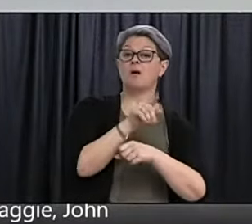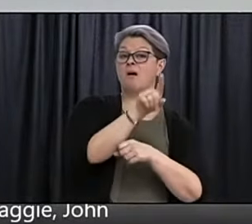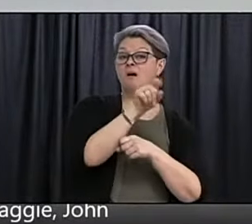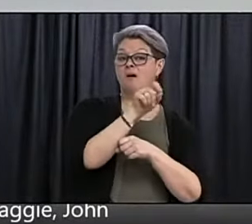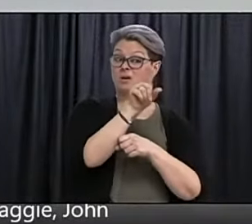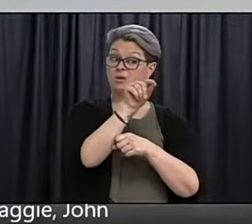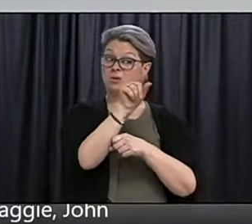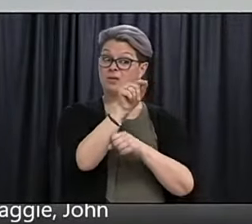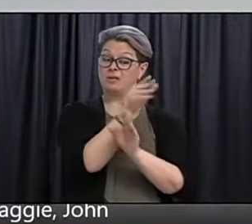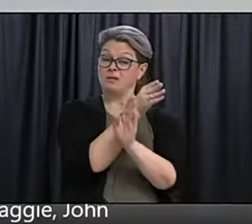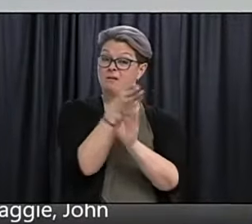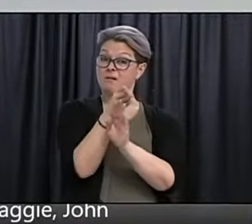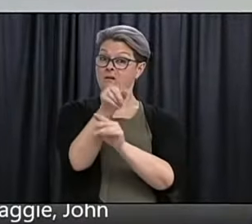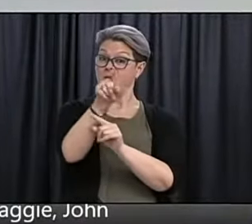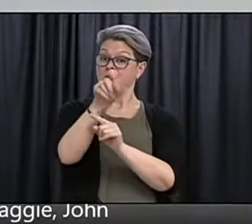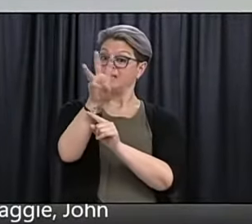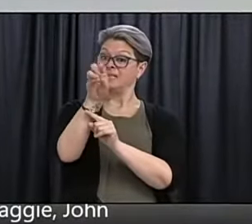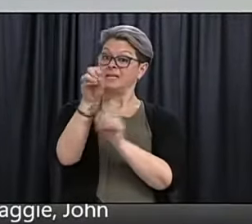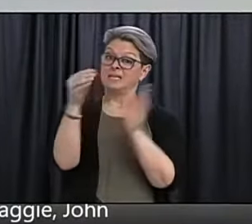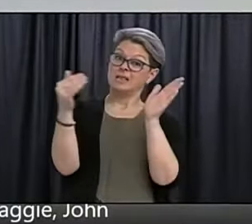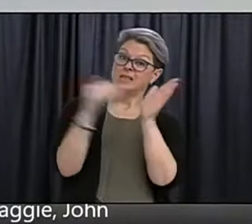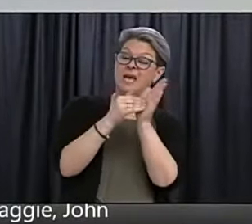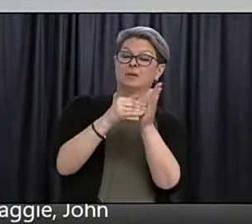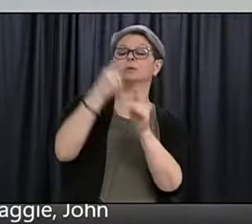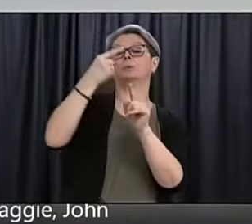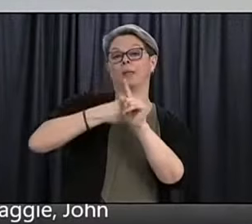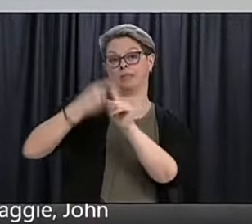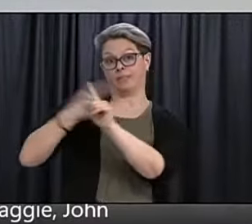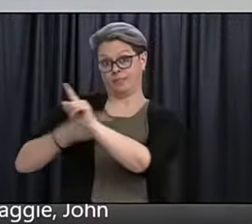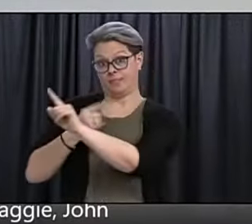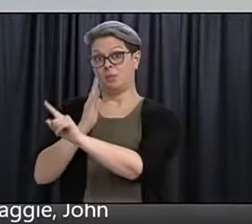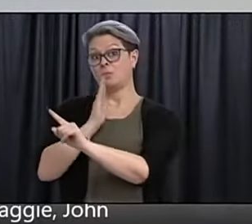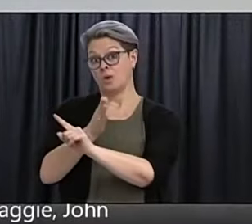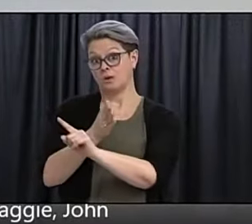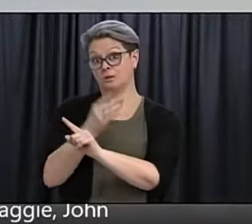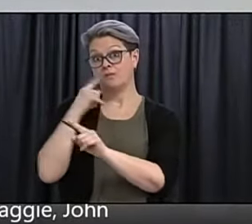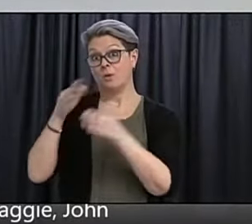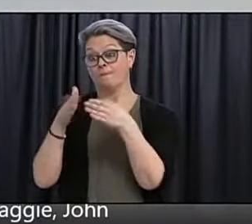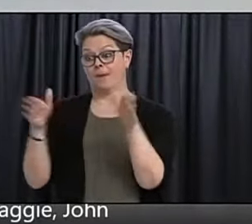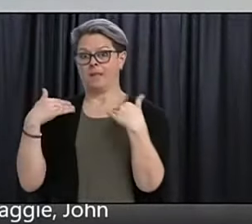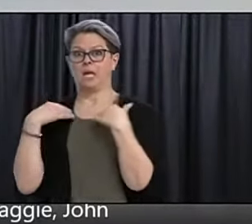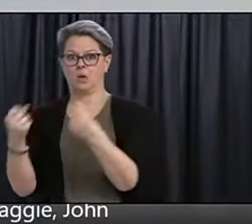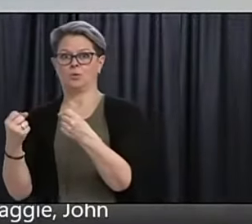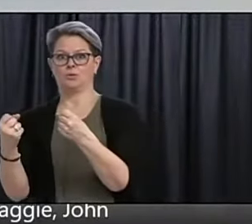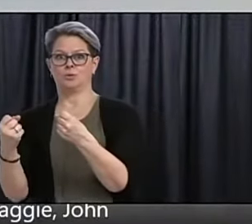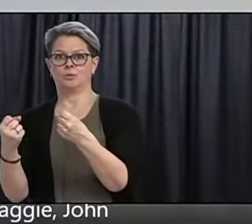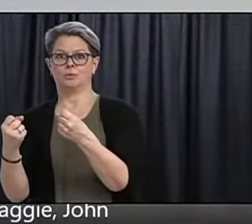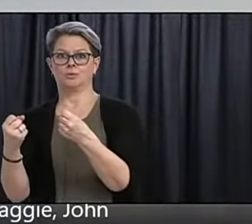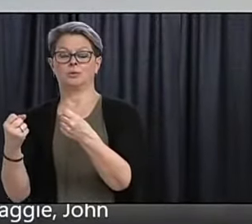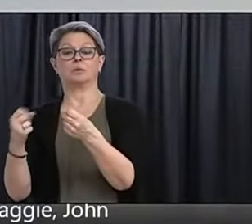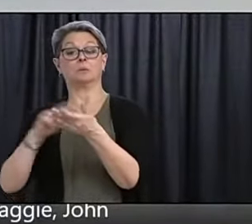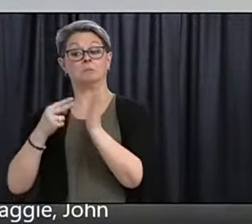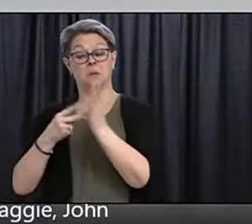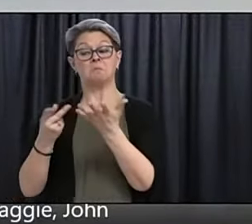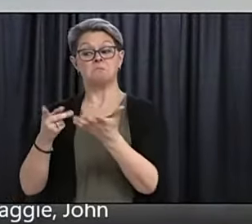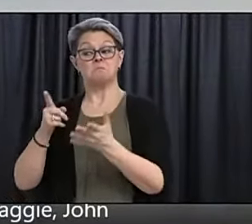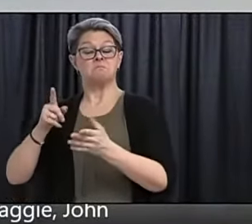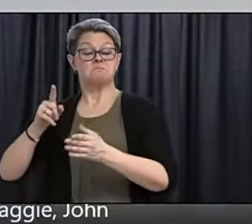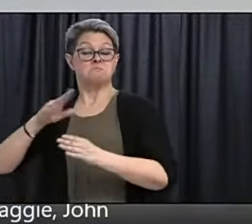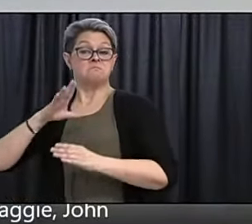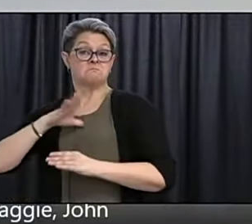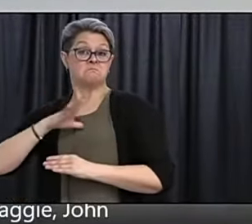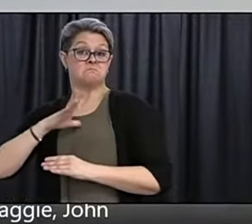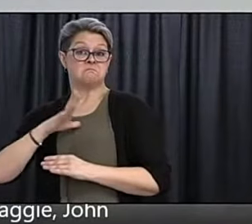and 160,000 doses a month through public health alone without being, uh, overly challenged. So,